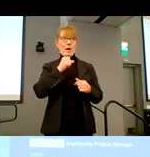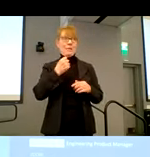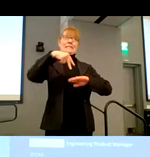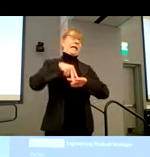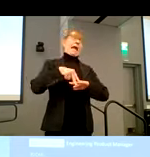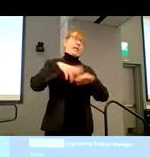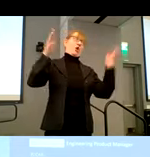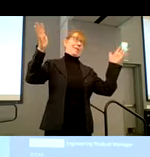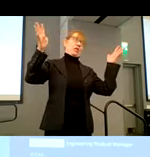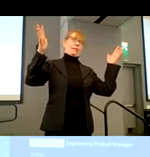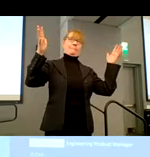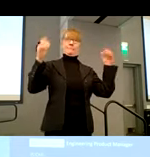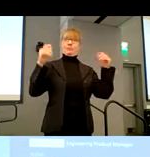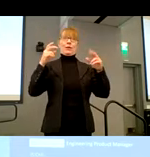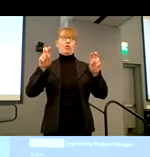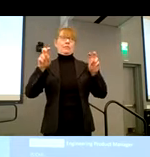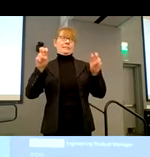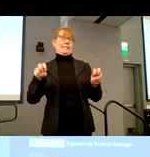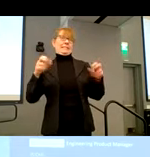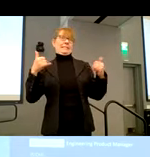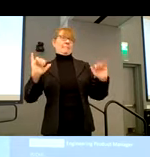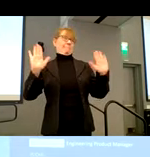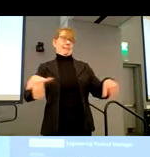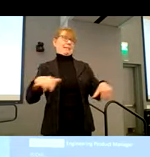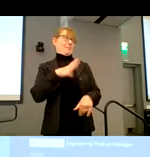if you're still standing up, please be seated. Um,